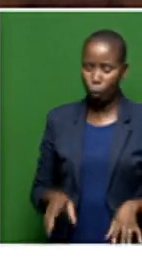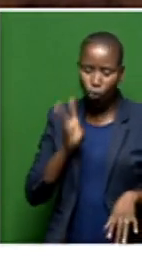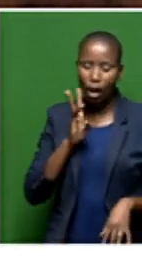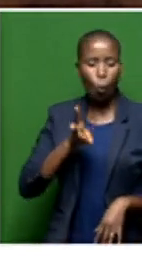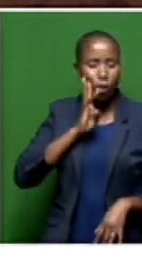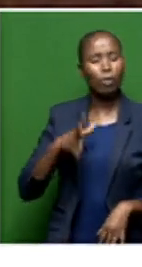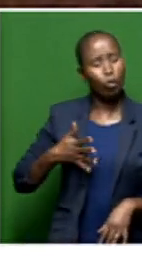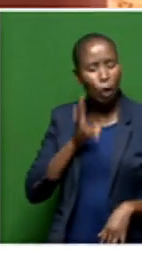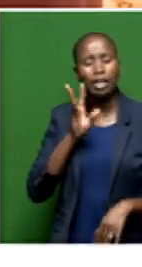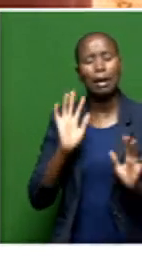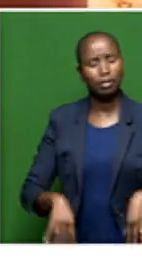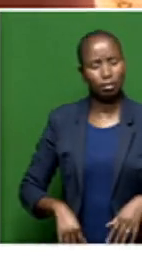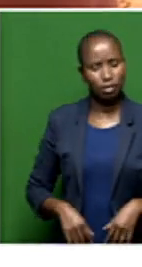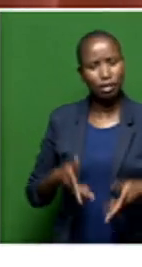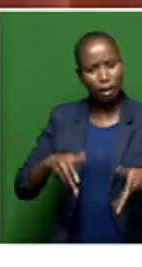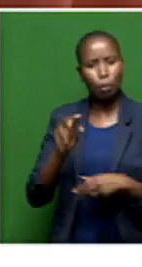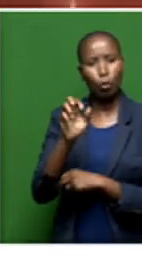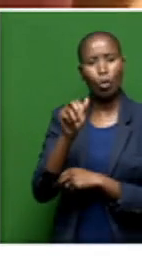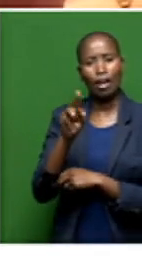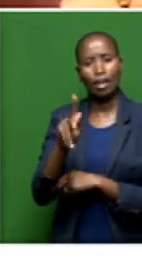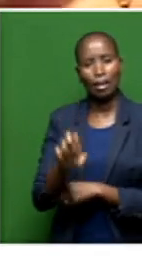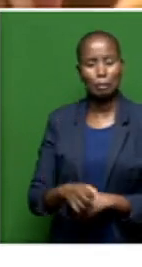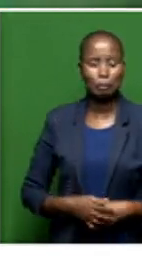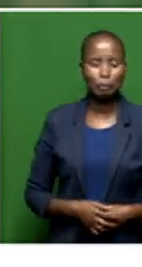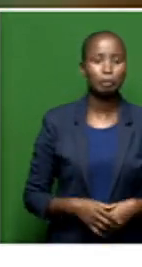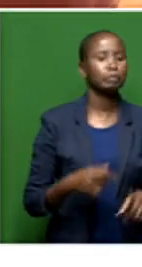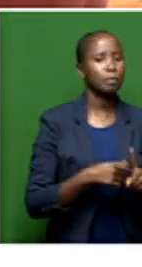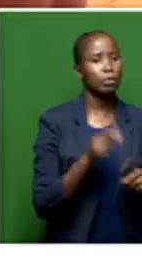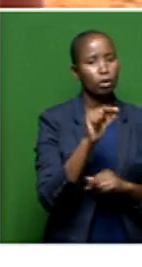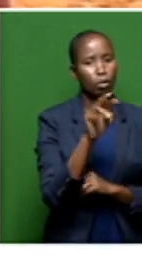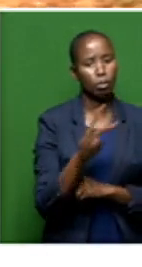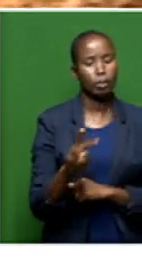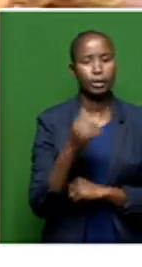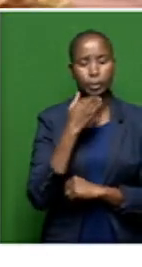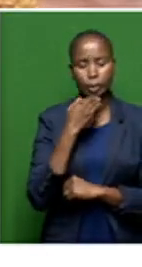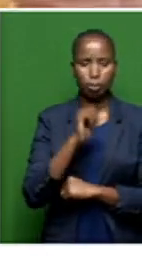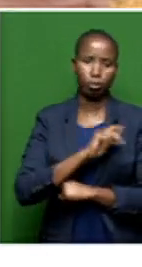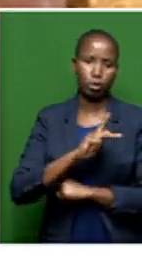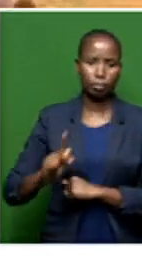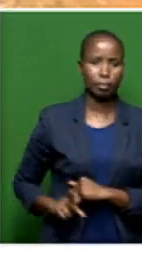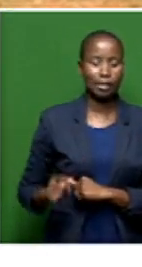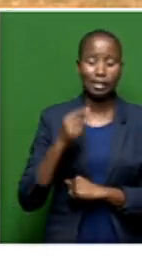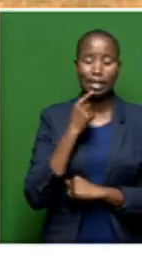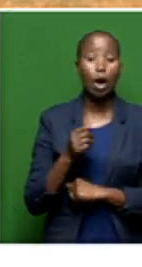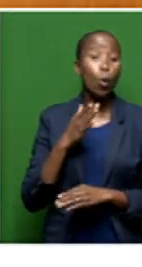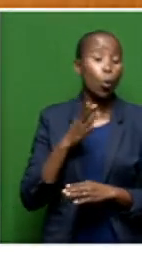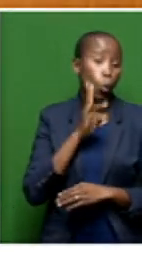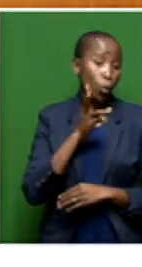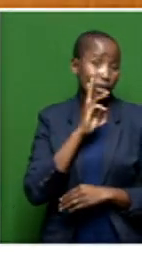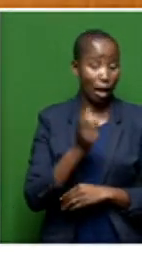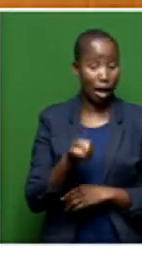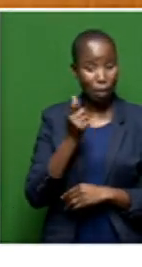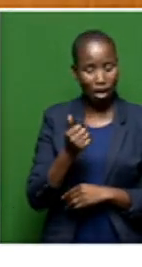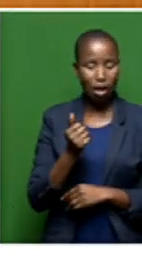need water. We need Northwest Premier Bushimape has acknowledged the crisis of water shortage in the area.